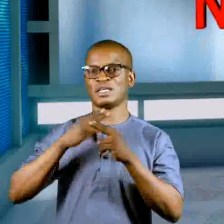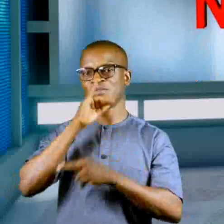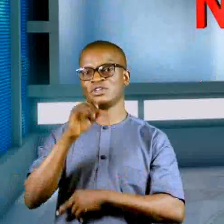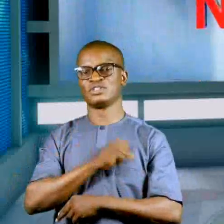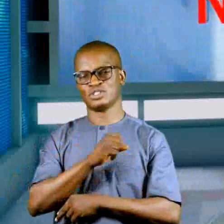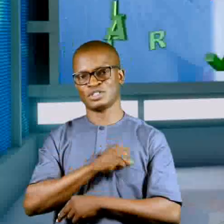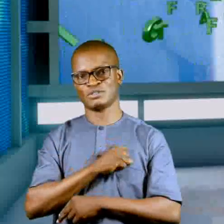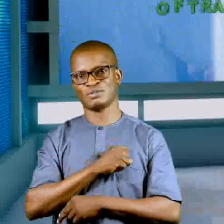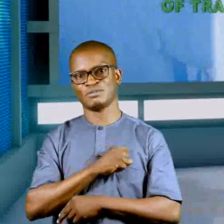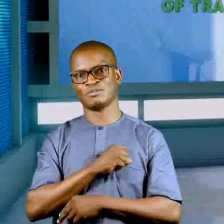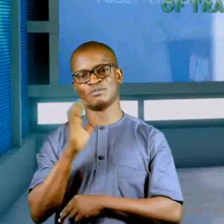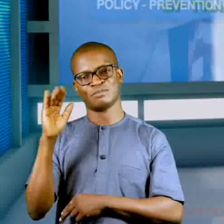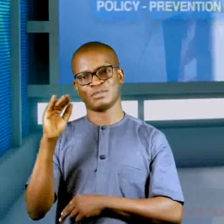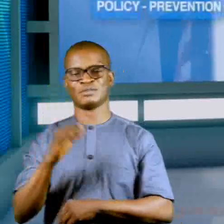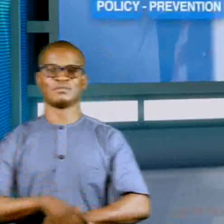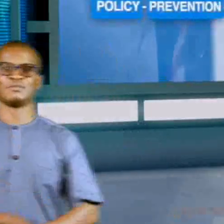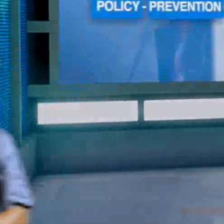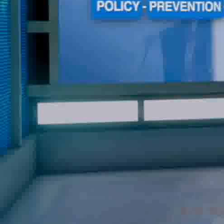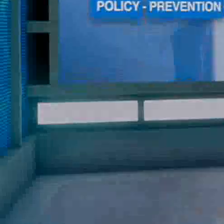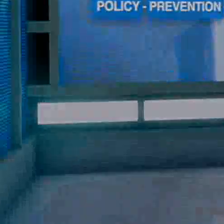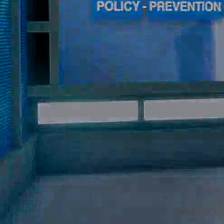name is Angela Aguiki. Goodbye.